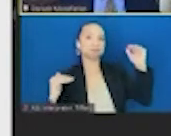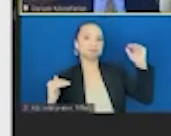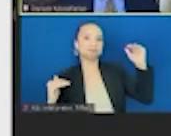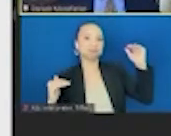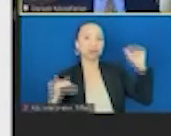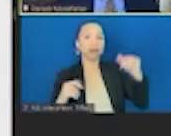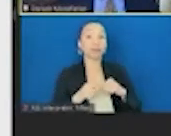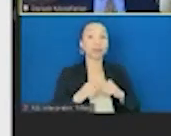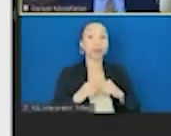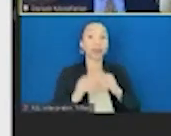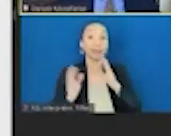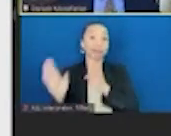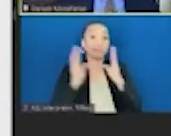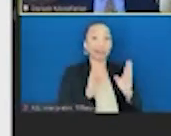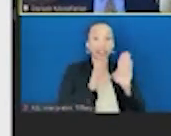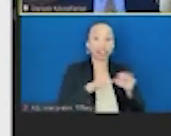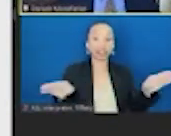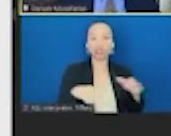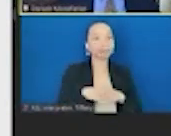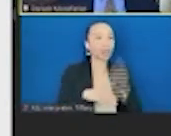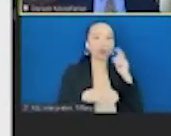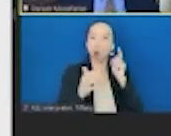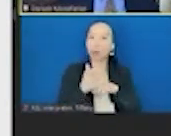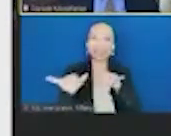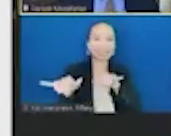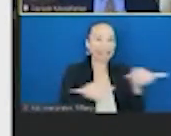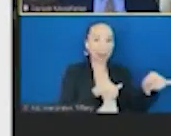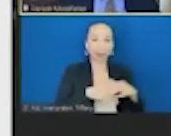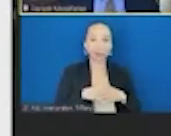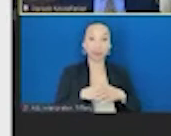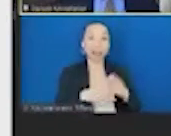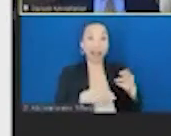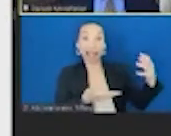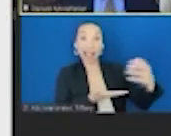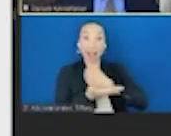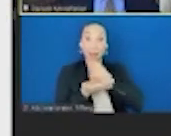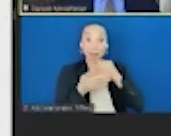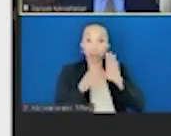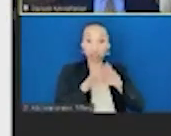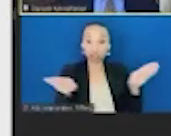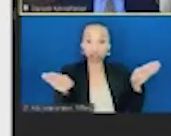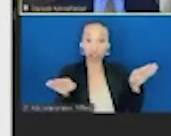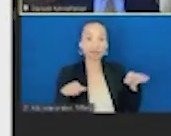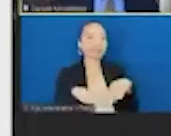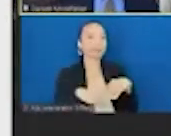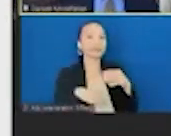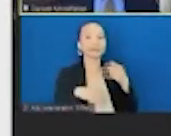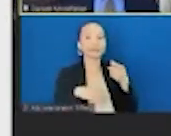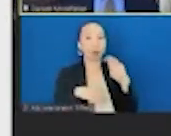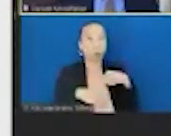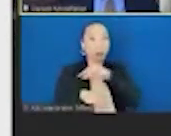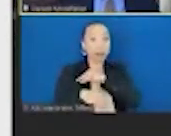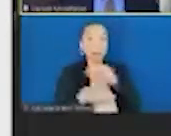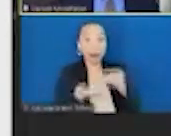children, you see the same pattern, high or even worse. High income children, their diet quality of food purchased from grocery stores in the United States is going